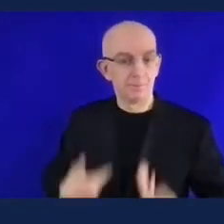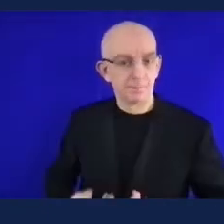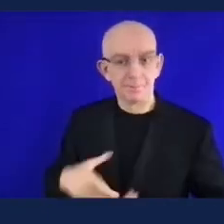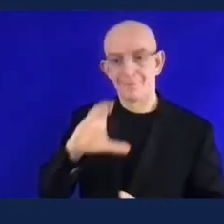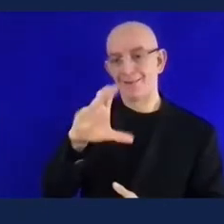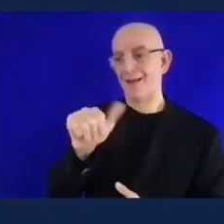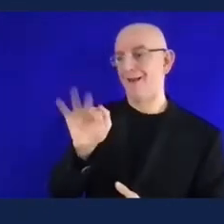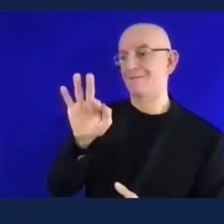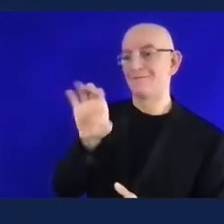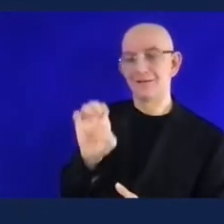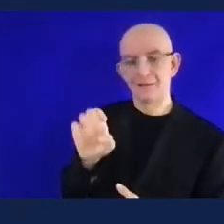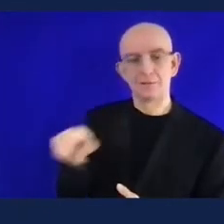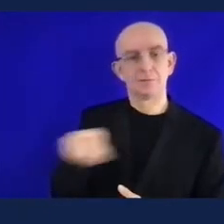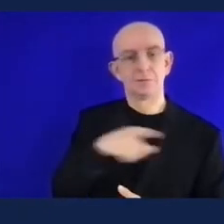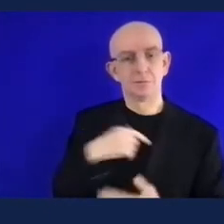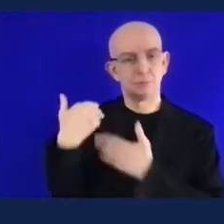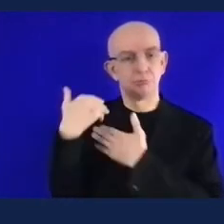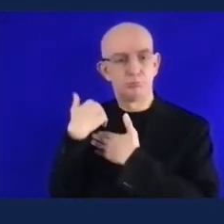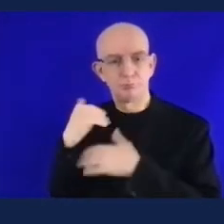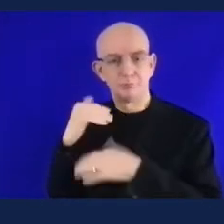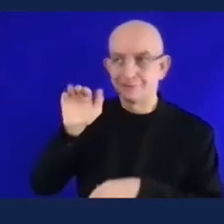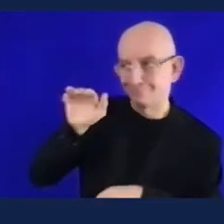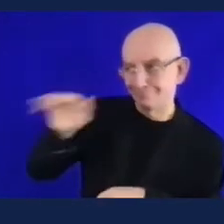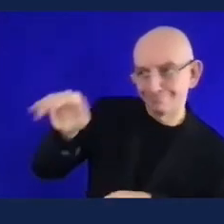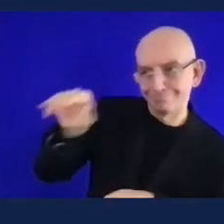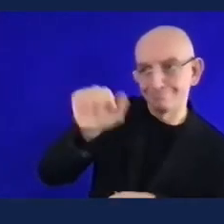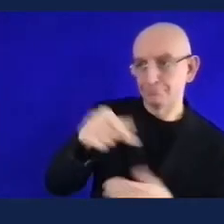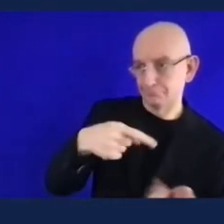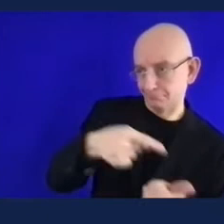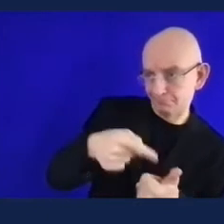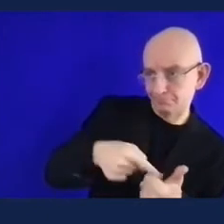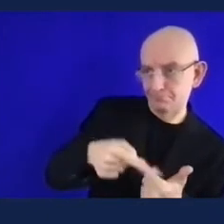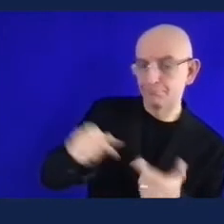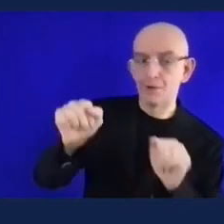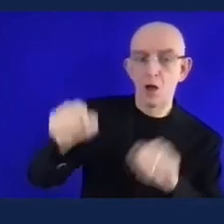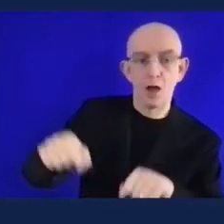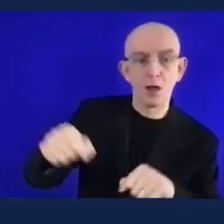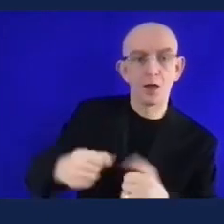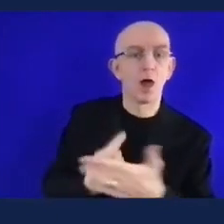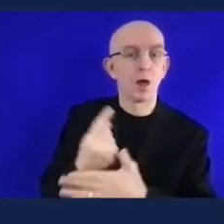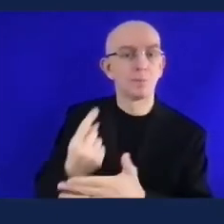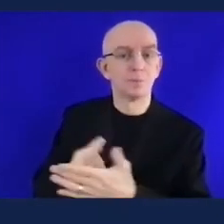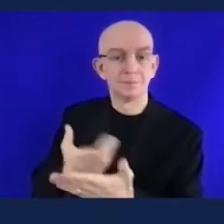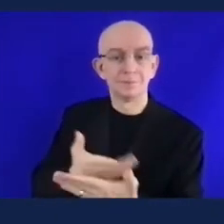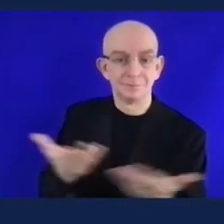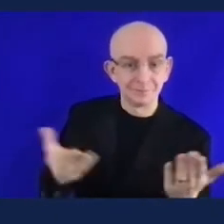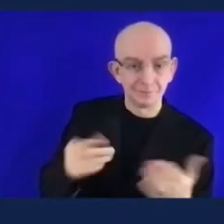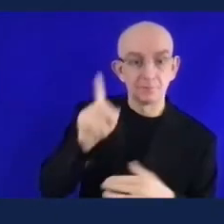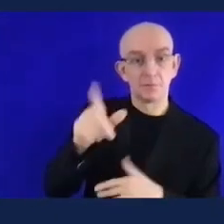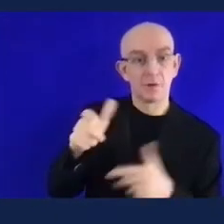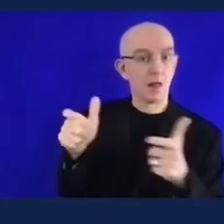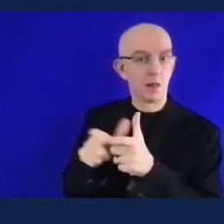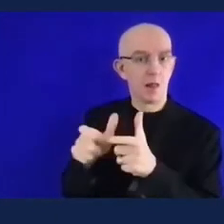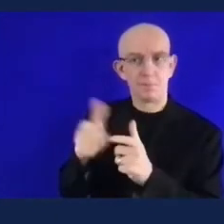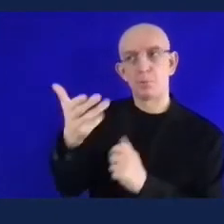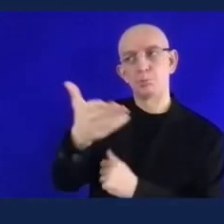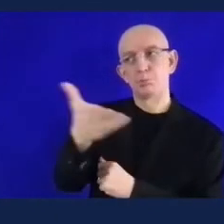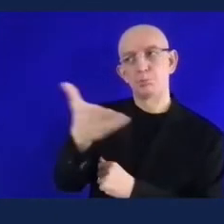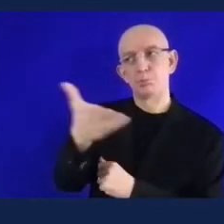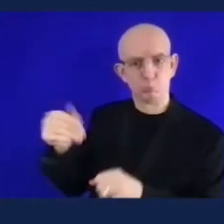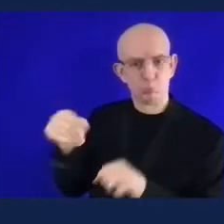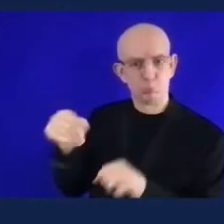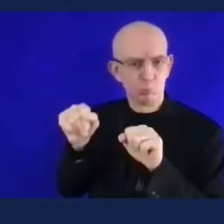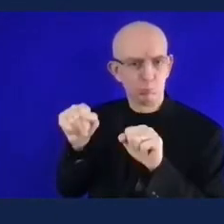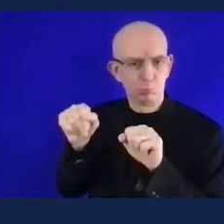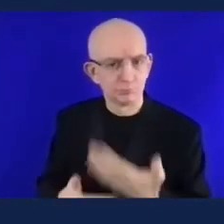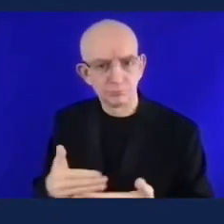keep pushing keep advertising like the work craig you've done for example and keep getting the message out there it's challenging but it's vital